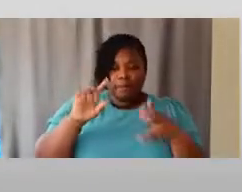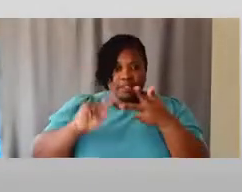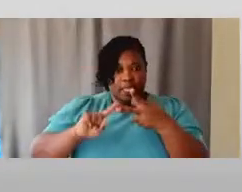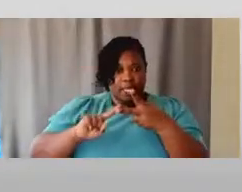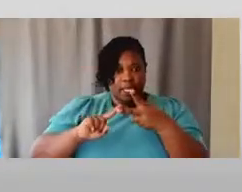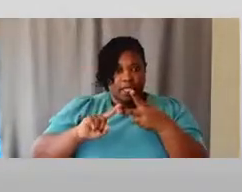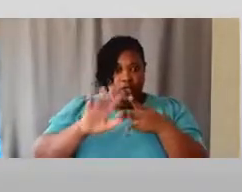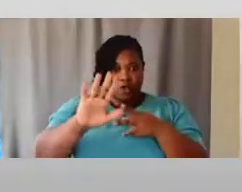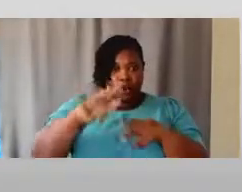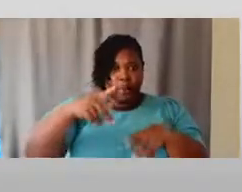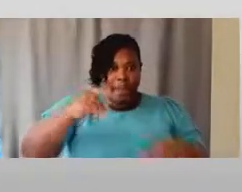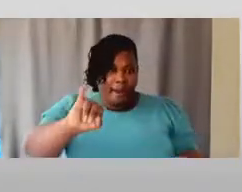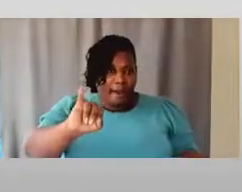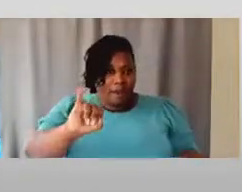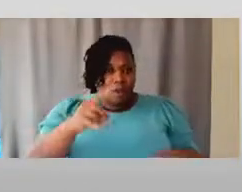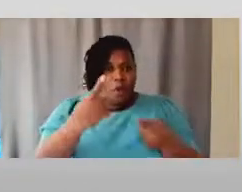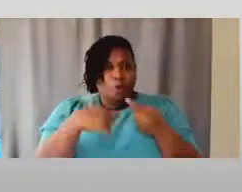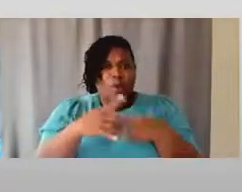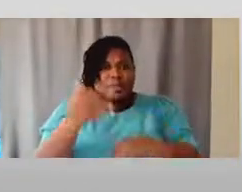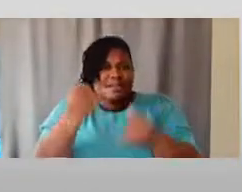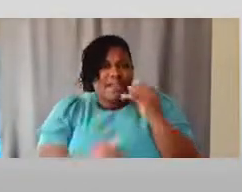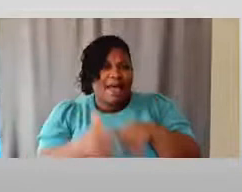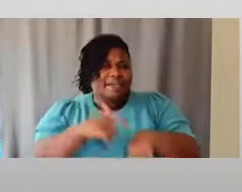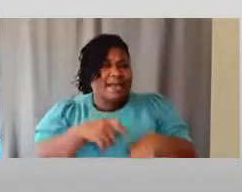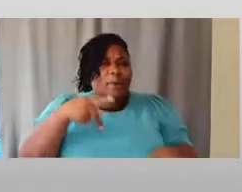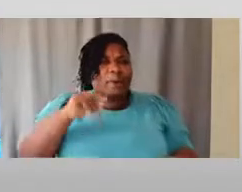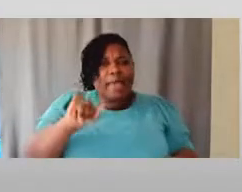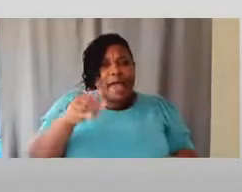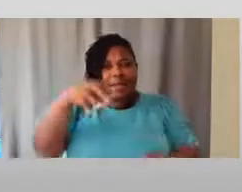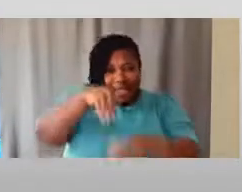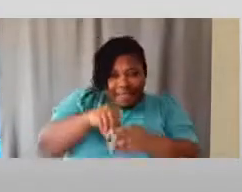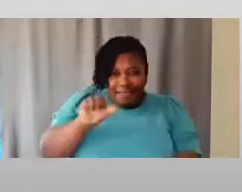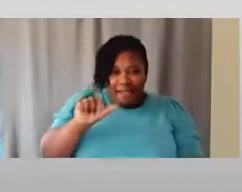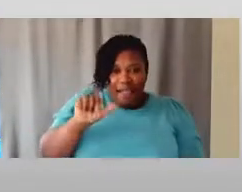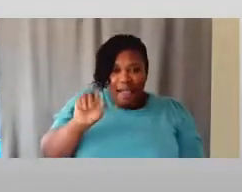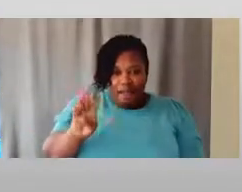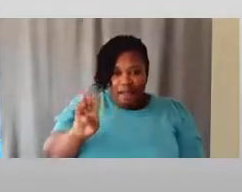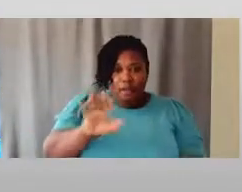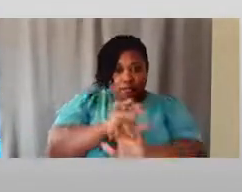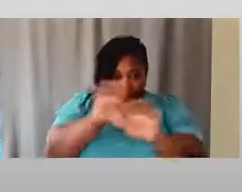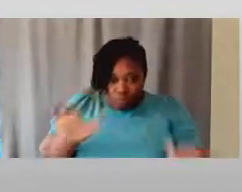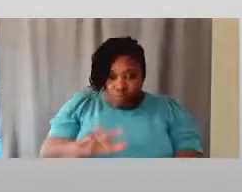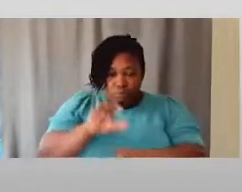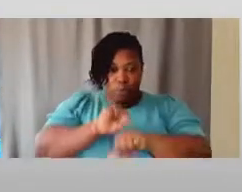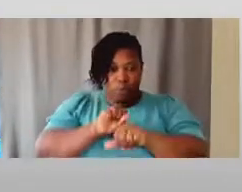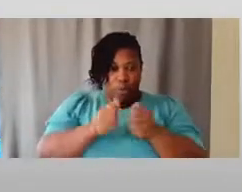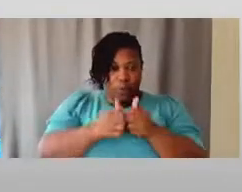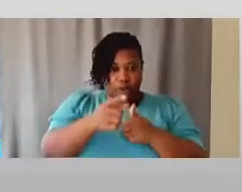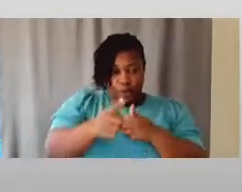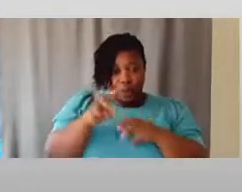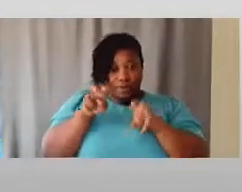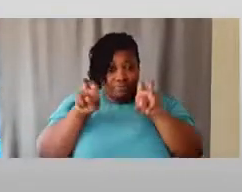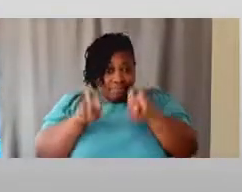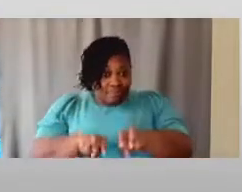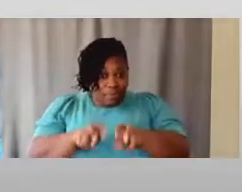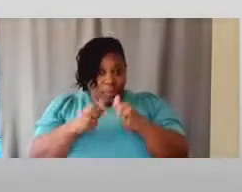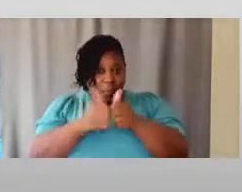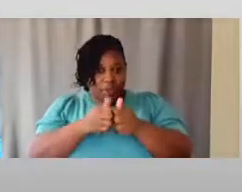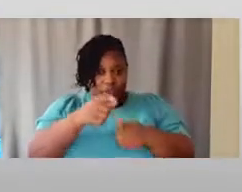PIs? You know, when was the last time your PI was actually in the lab, physically doing the work with you, sitting beside you?